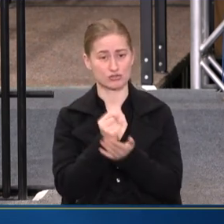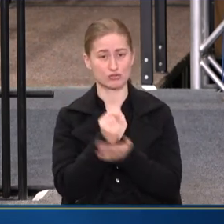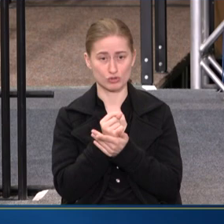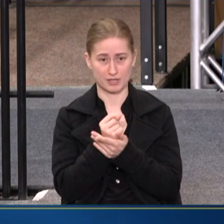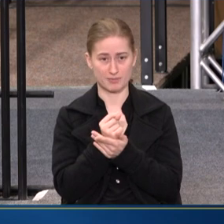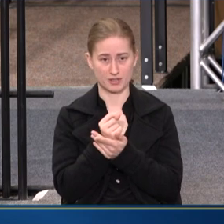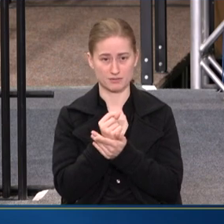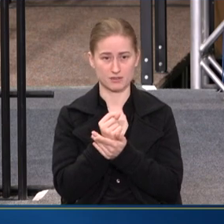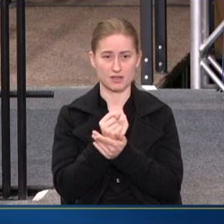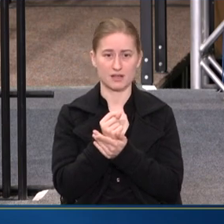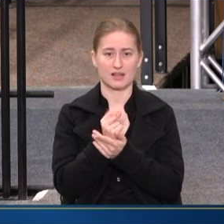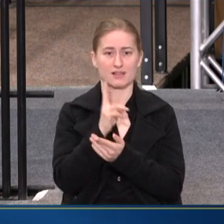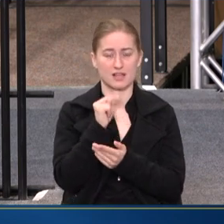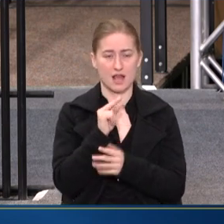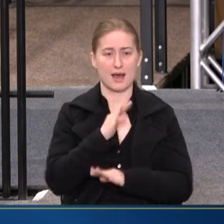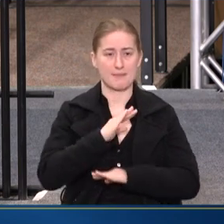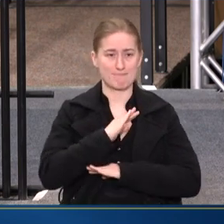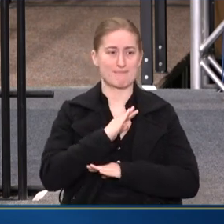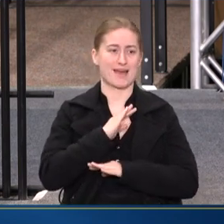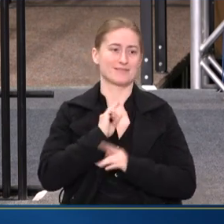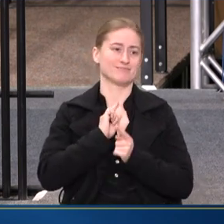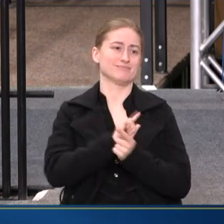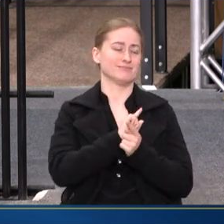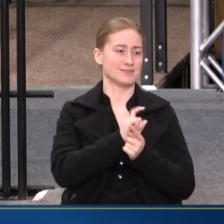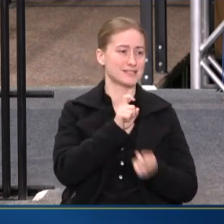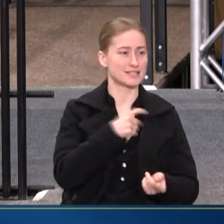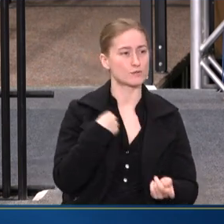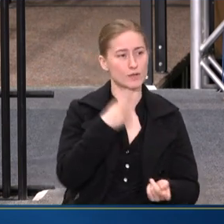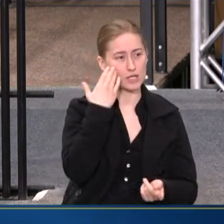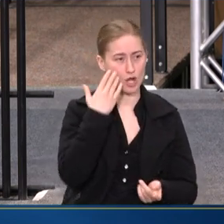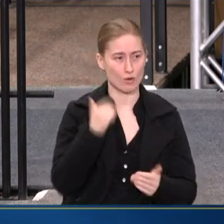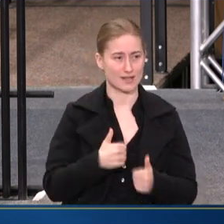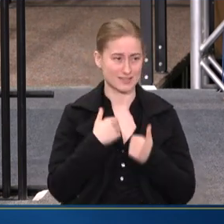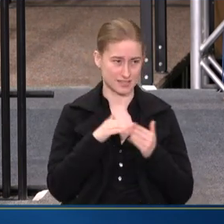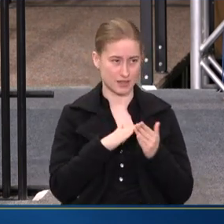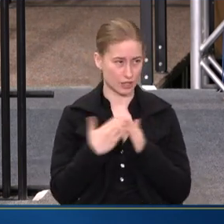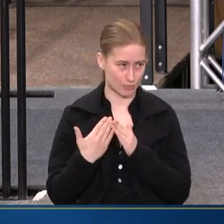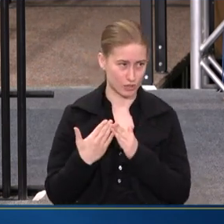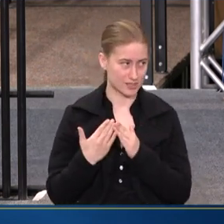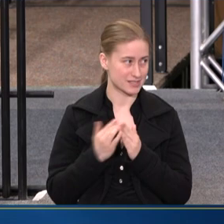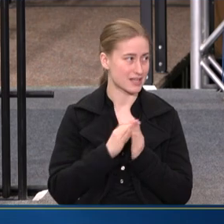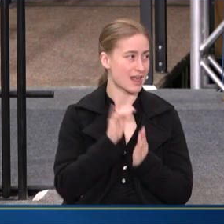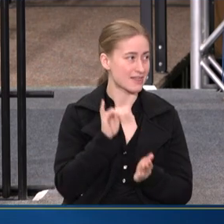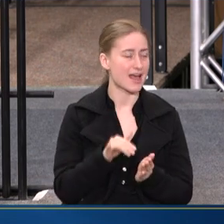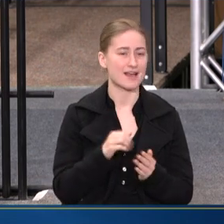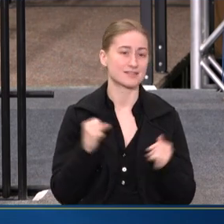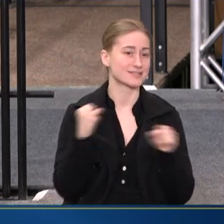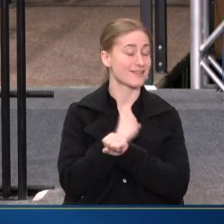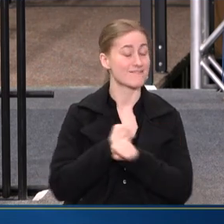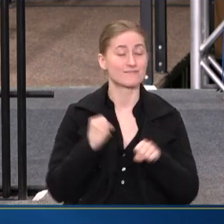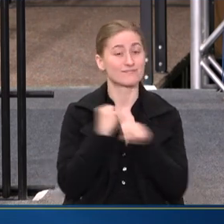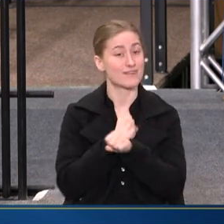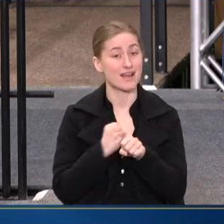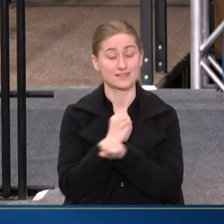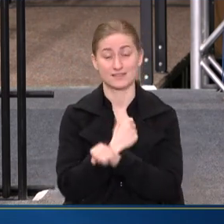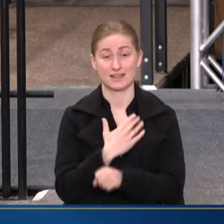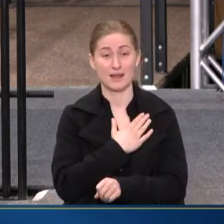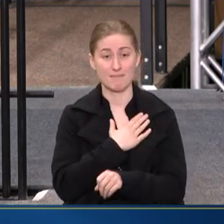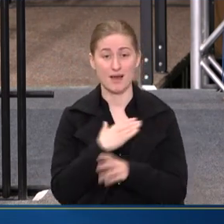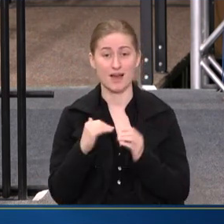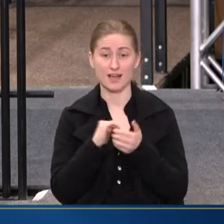AND THE UNMET NEEDS THAT WE KNOW EXIST IN COMMUNITIES. AND THAT IS THE FIGHT THAT MY